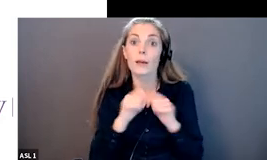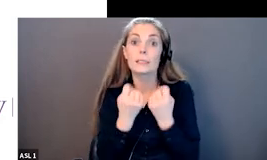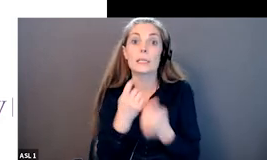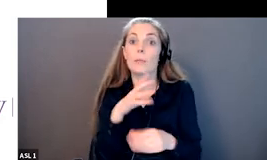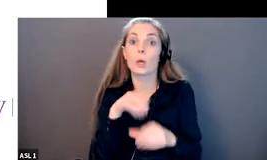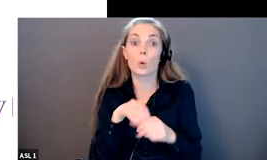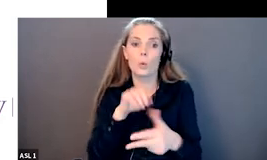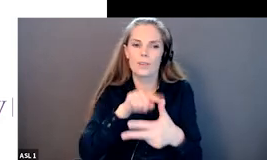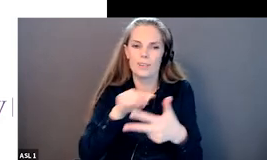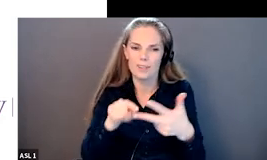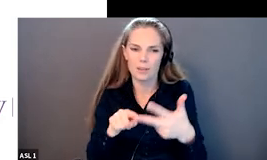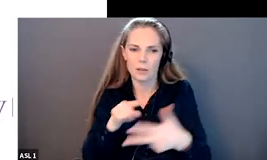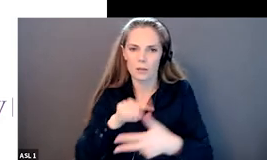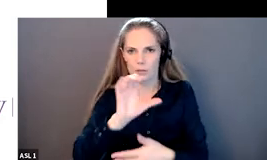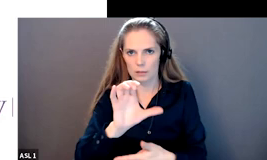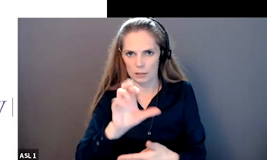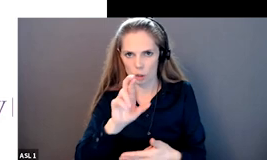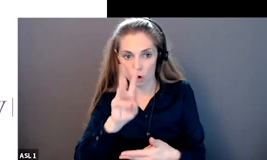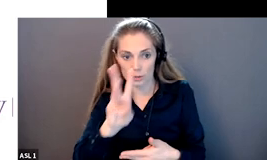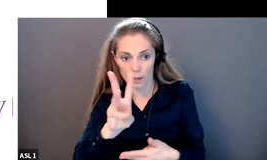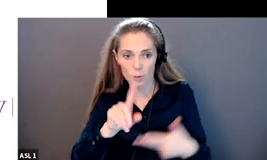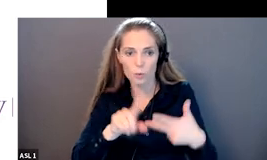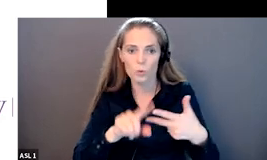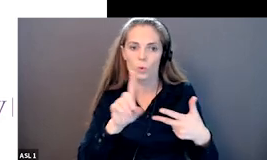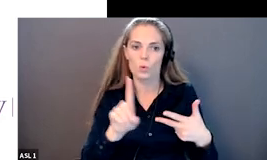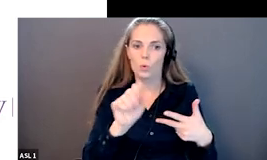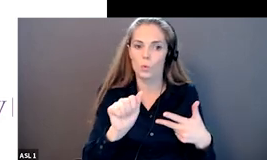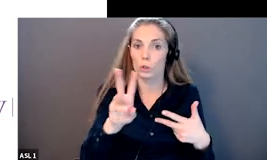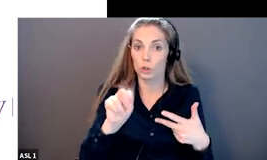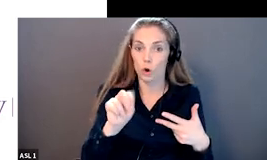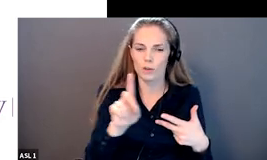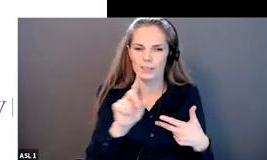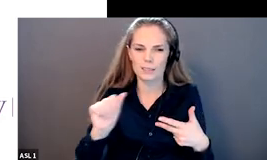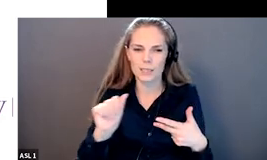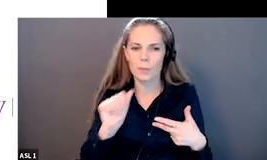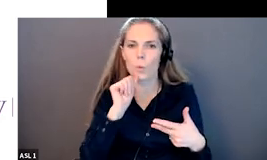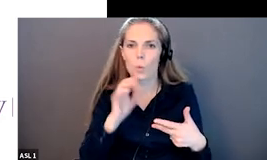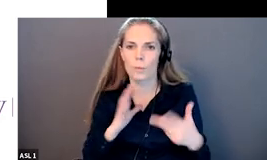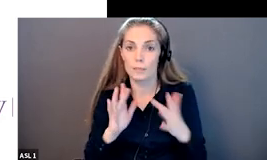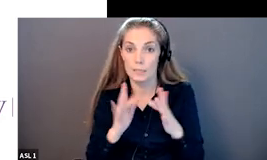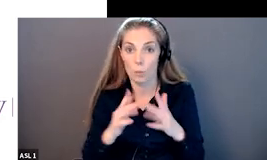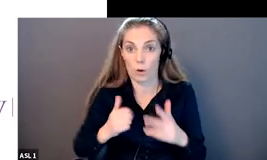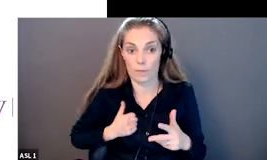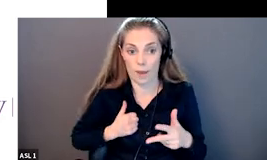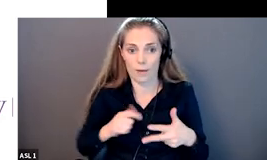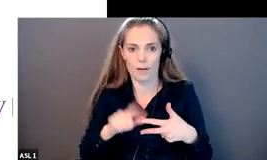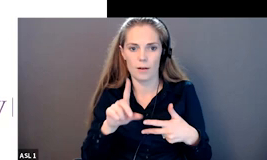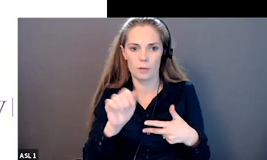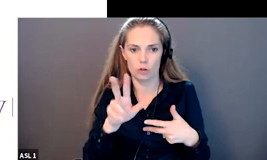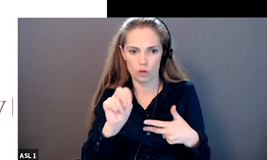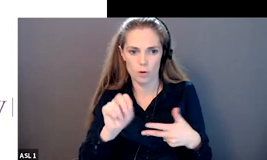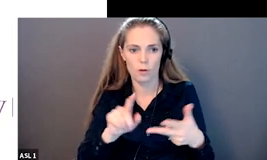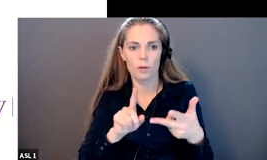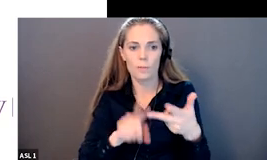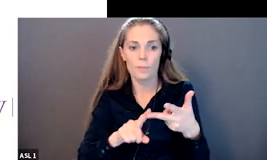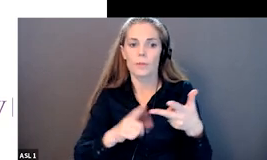and live work well research center and um we had hoped to have a one of our team members from ccrw on today